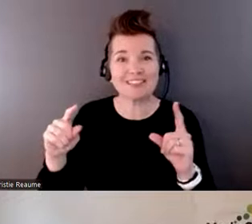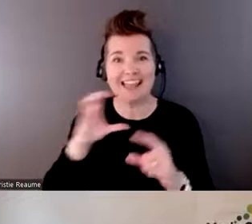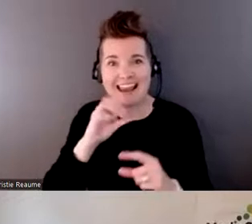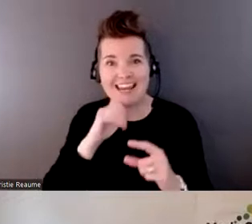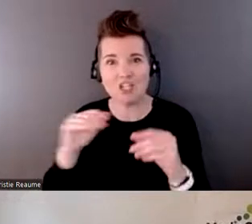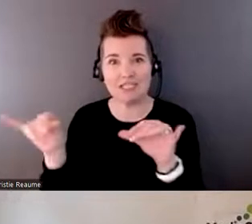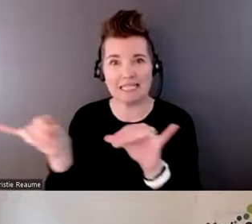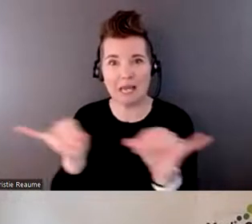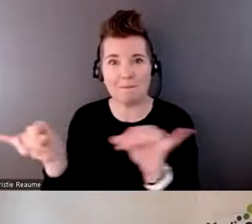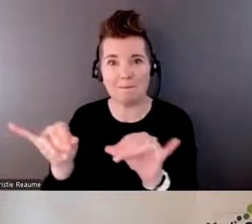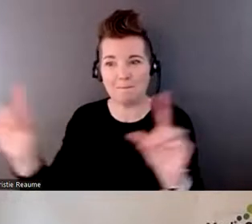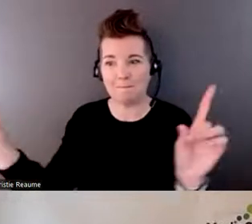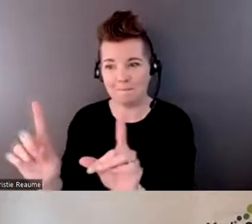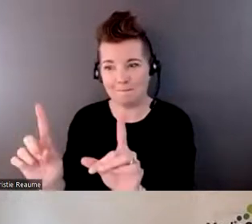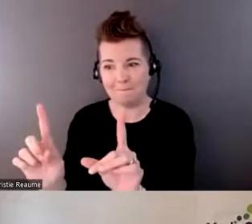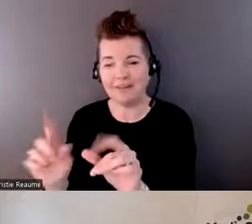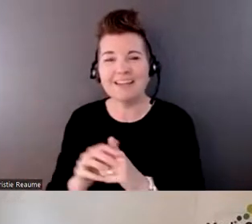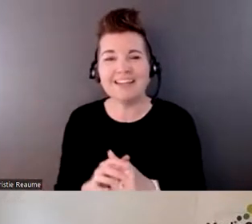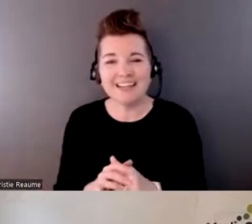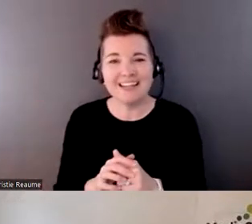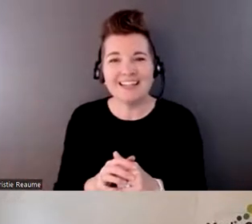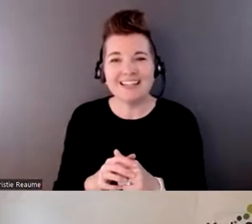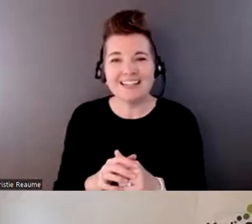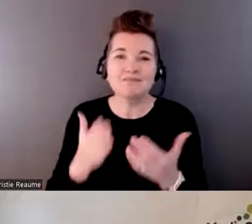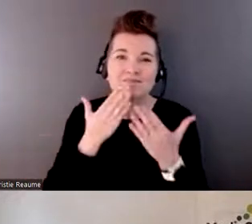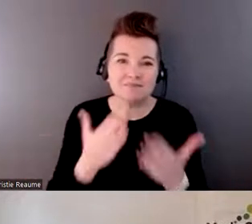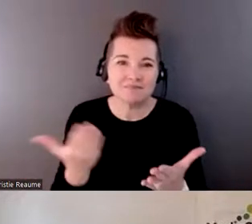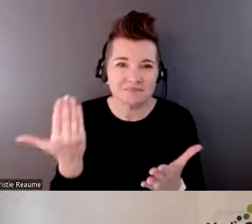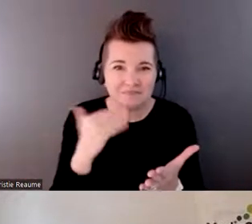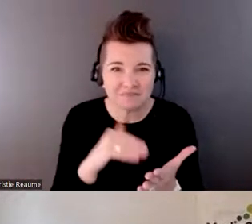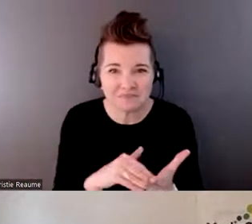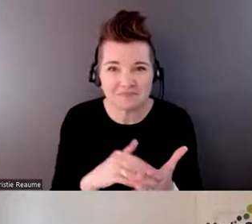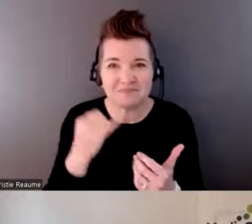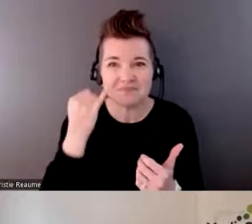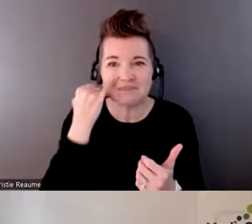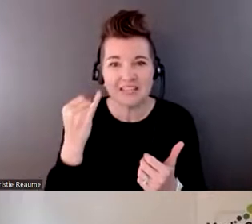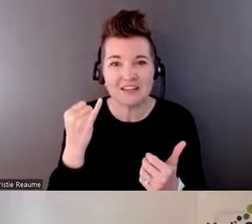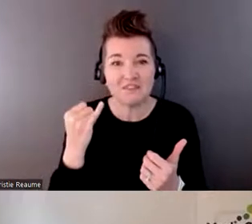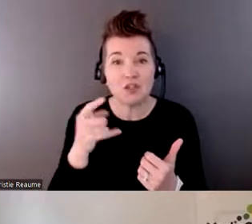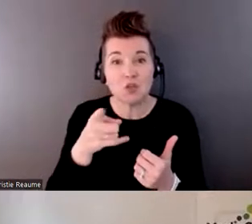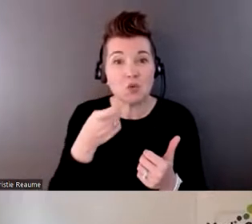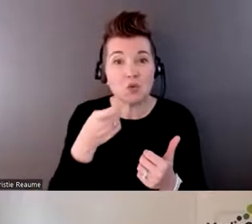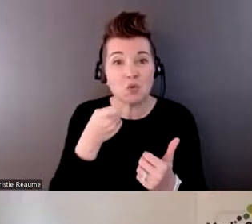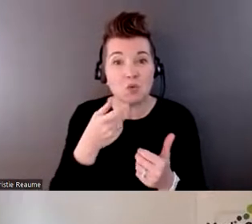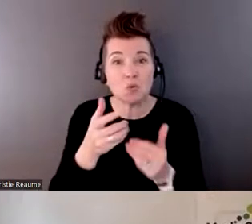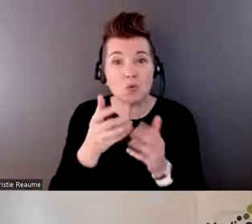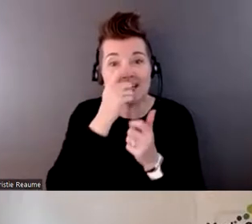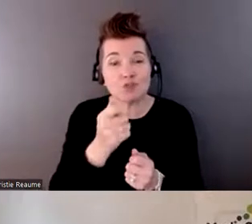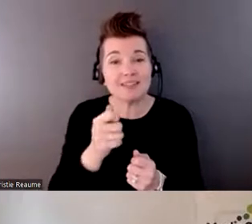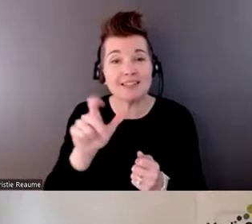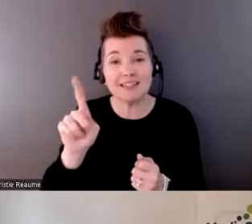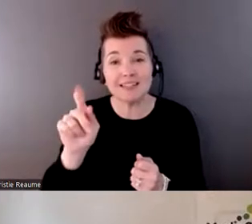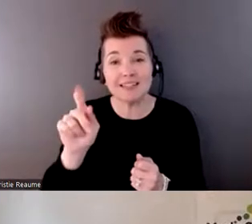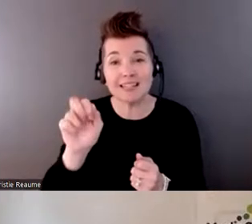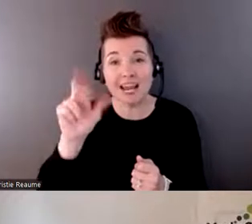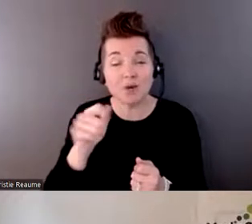revisit this topic at the end. And thank you. If everybody is interested in what Kara was just talking about, she just posted a few more